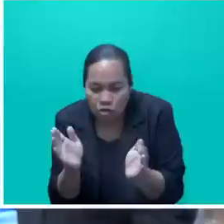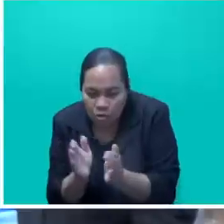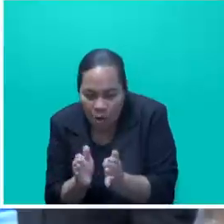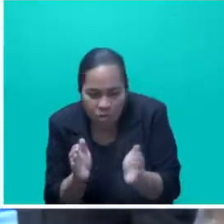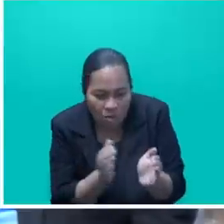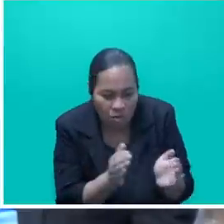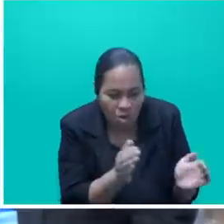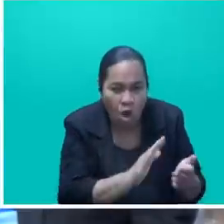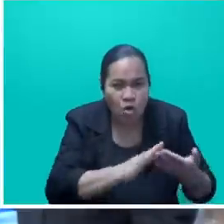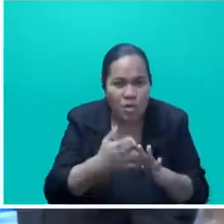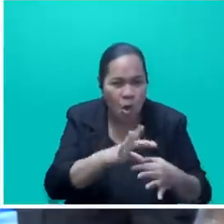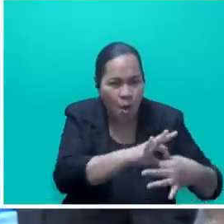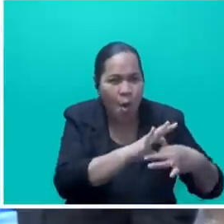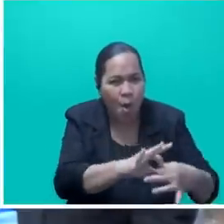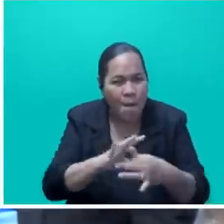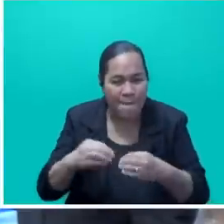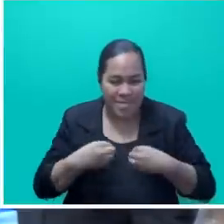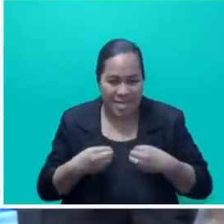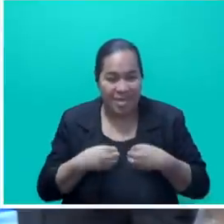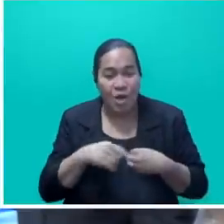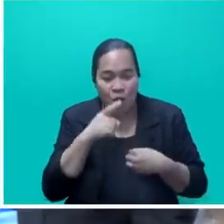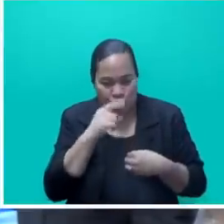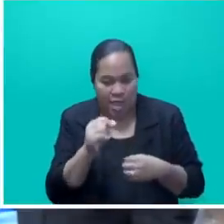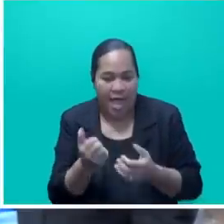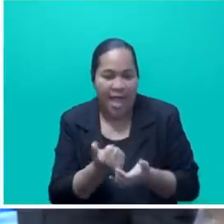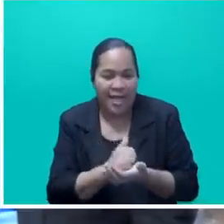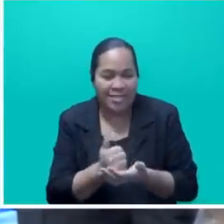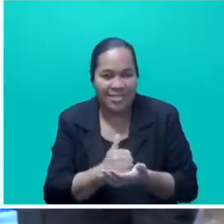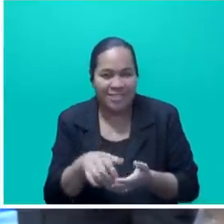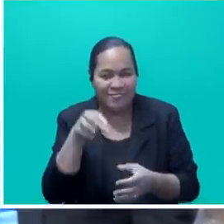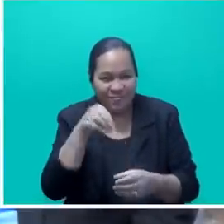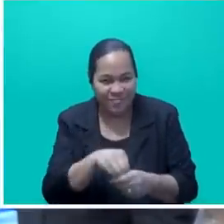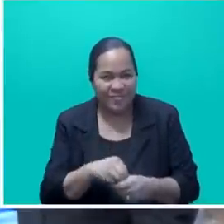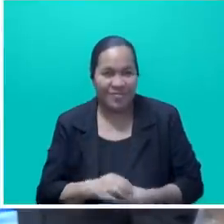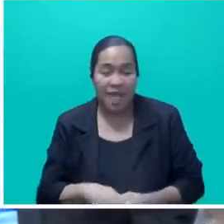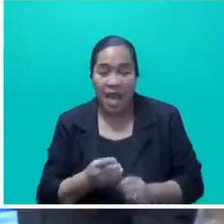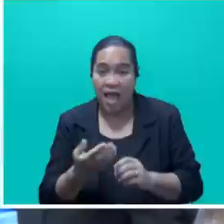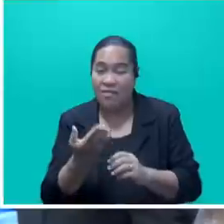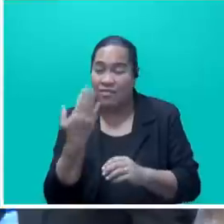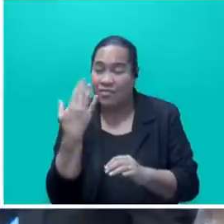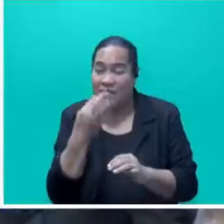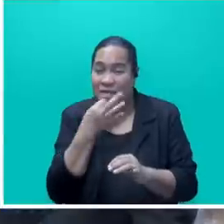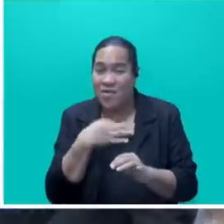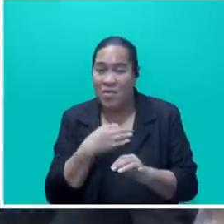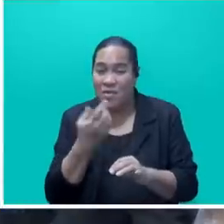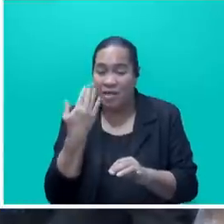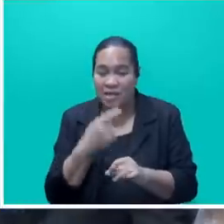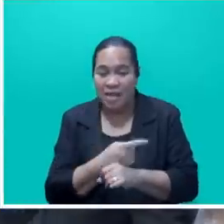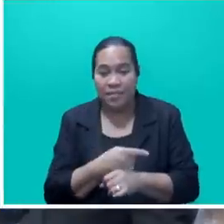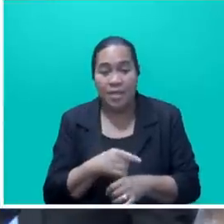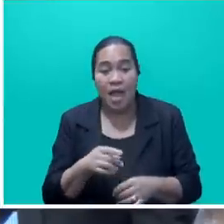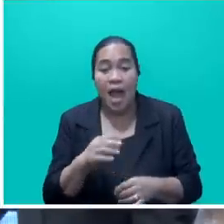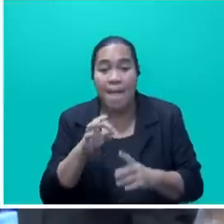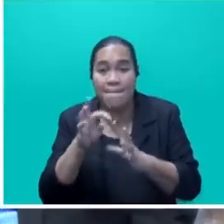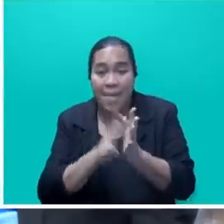more community-owned businesses who can add to the pipeline of inventory. A few weeks ago, the Honorable Prime Minister and